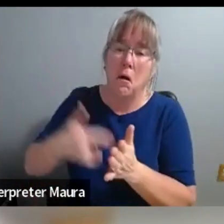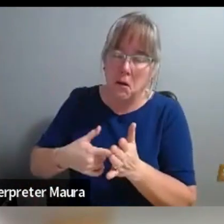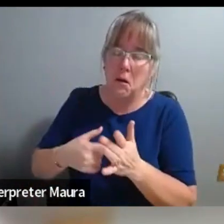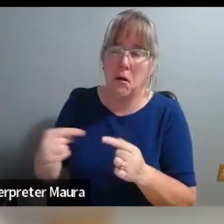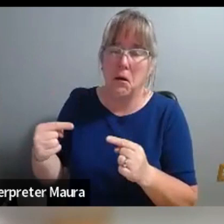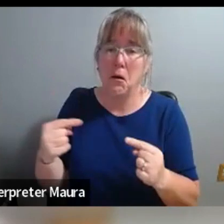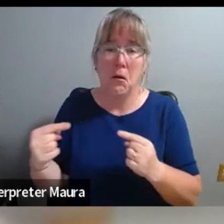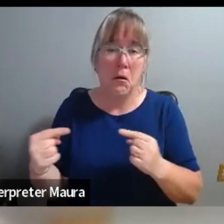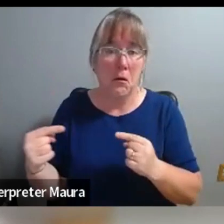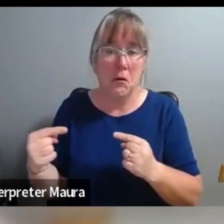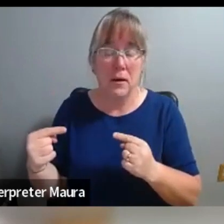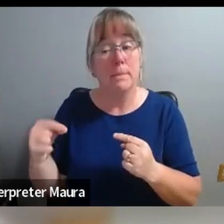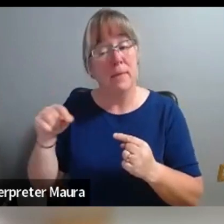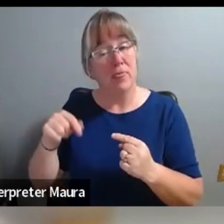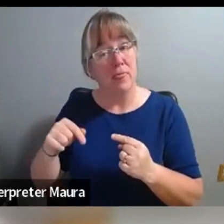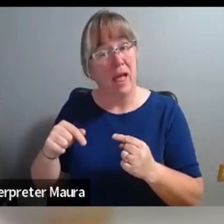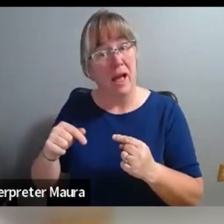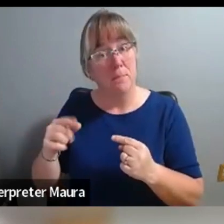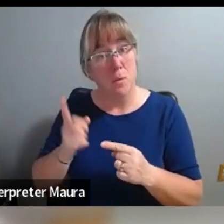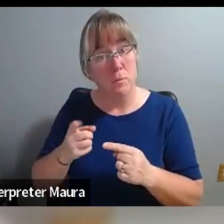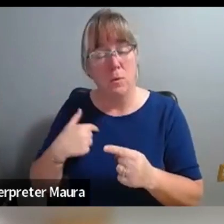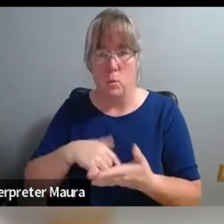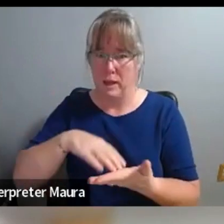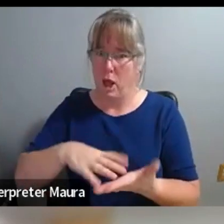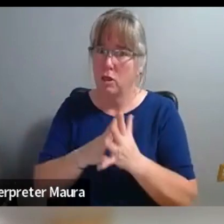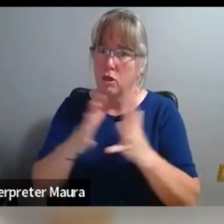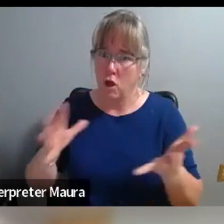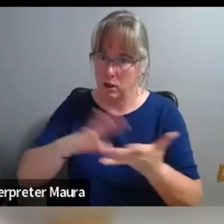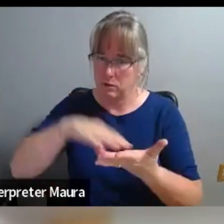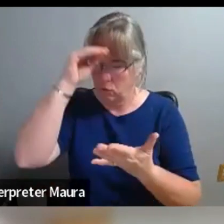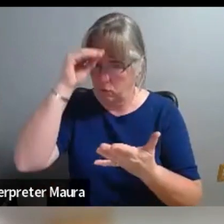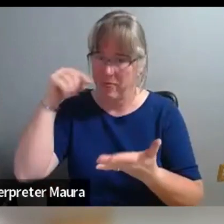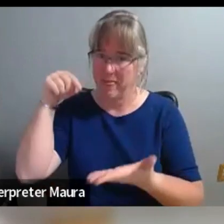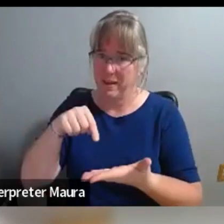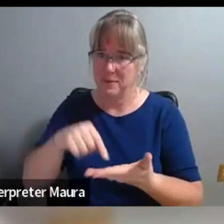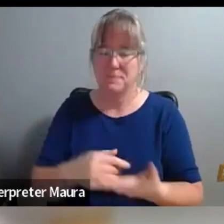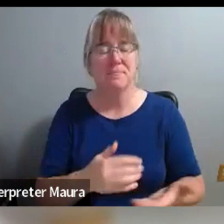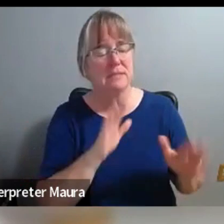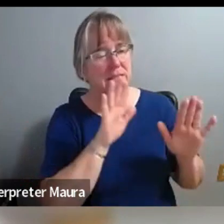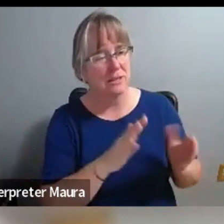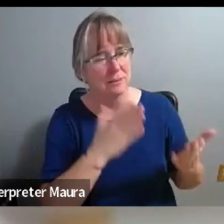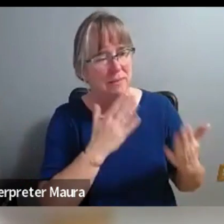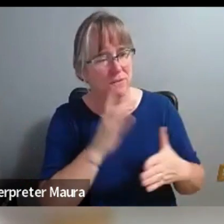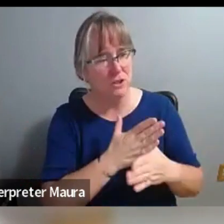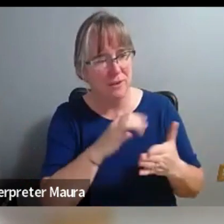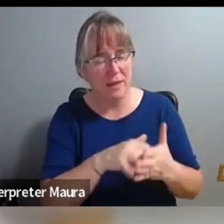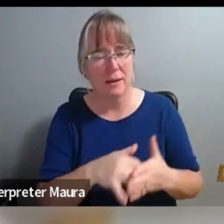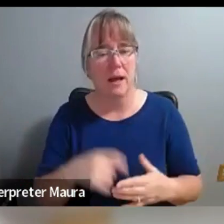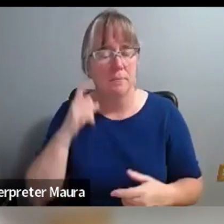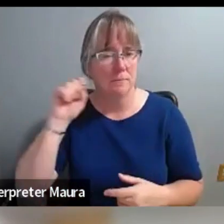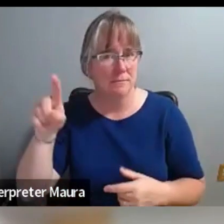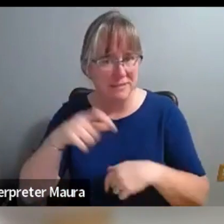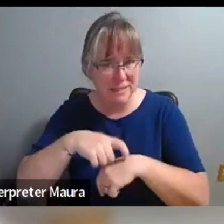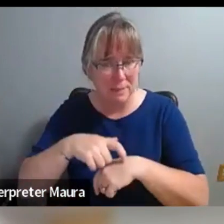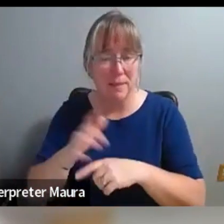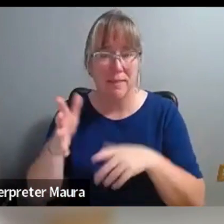but I think those are the moments where we learn the most. That's awesome. Thank you for sharing that. I'm just paying attention to the time. We've